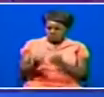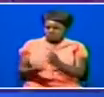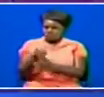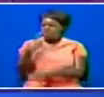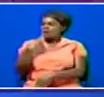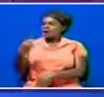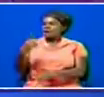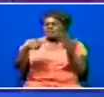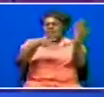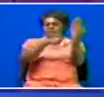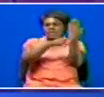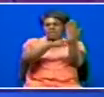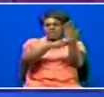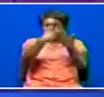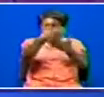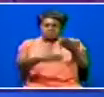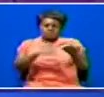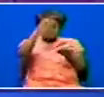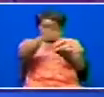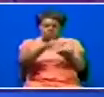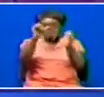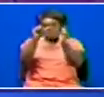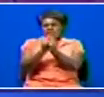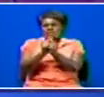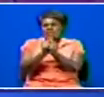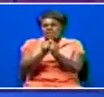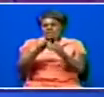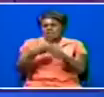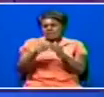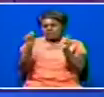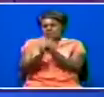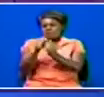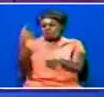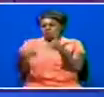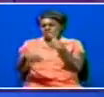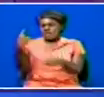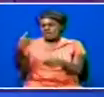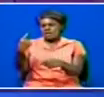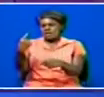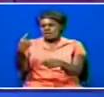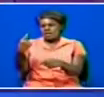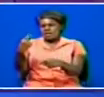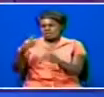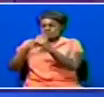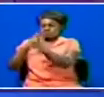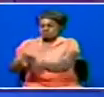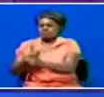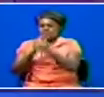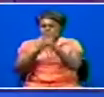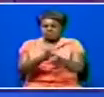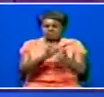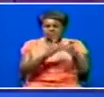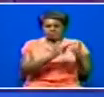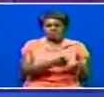100 names. Then we should list them to 10 people. And eventually, the 10 winners is who we award every